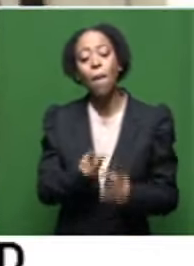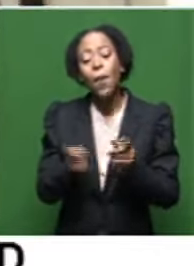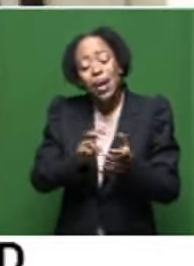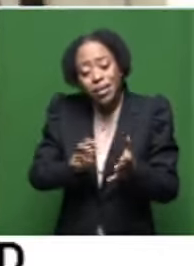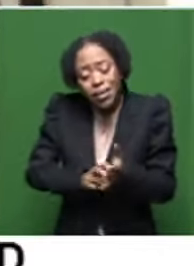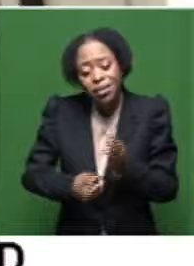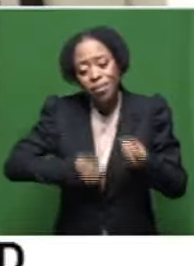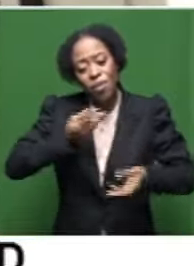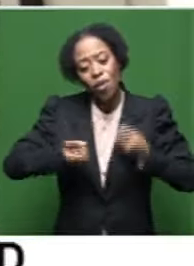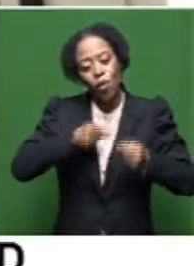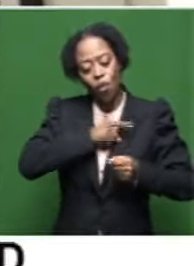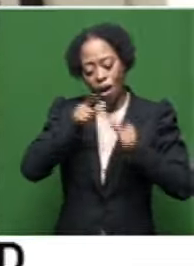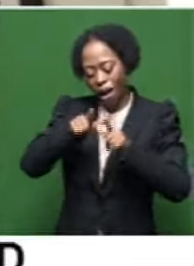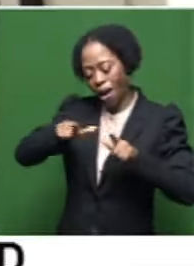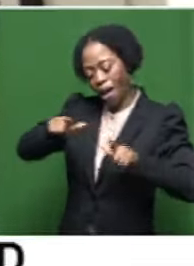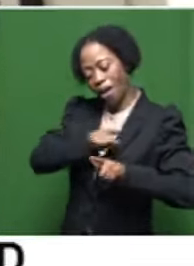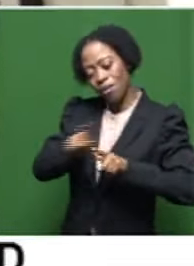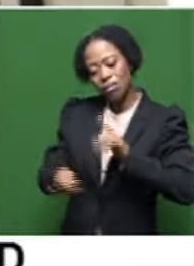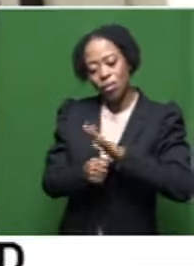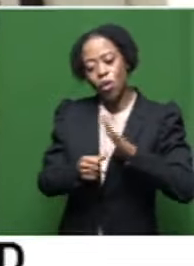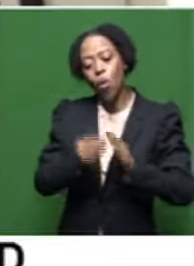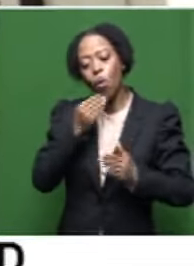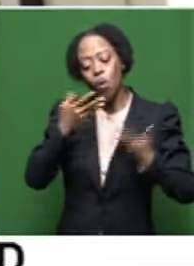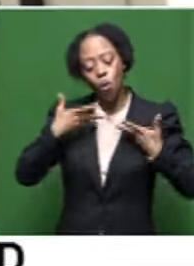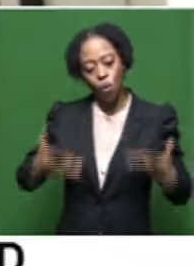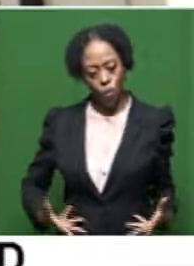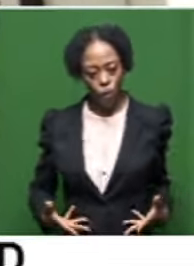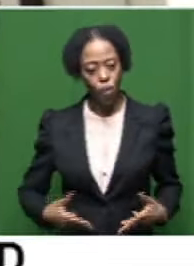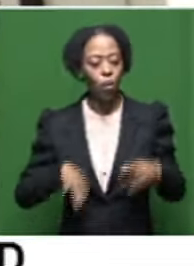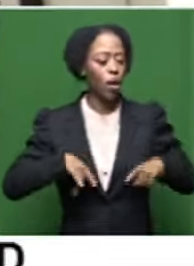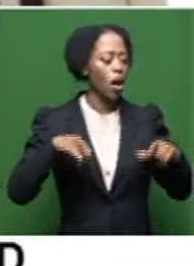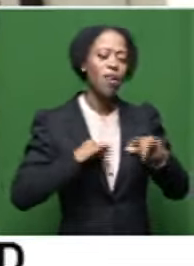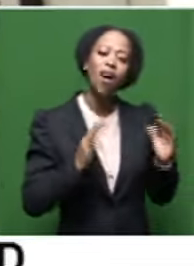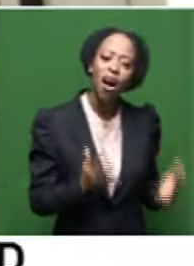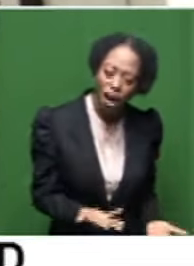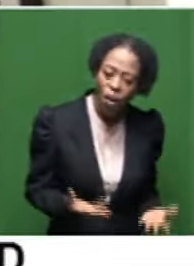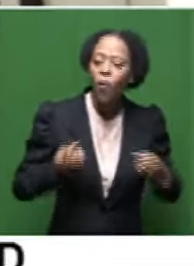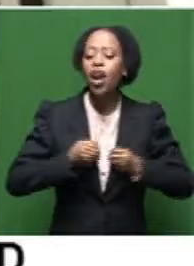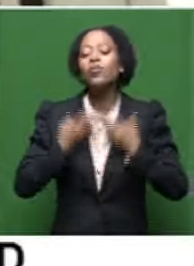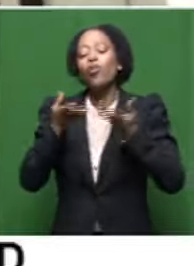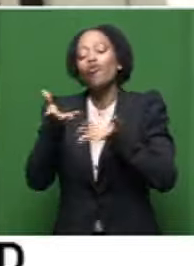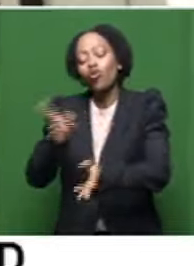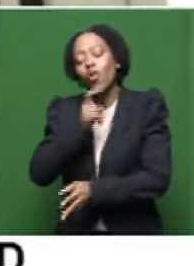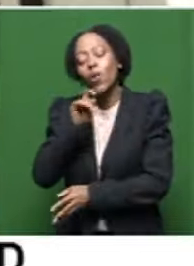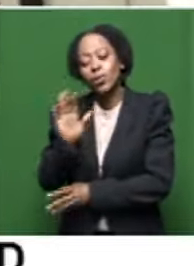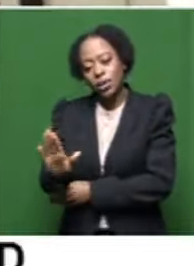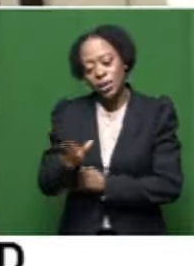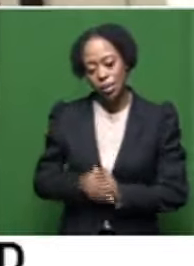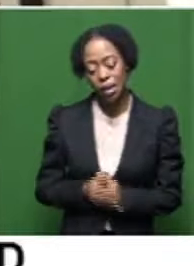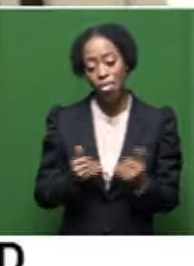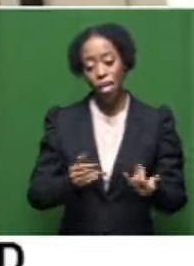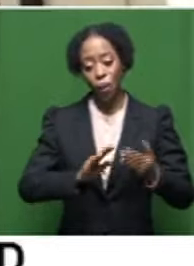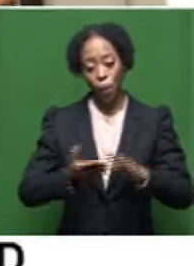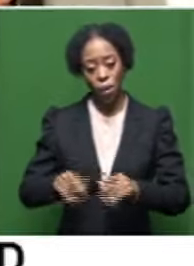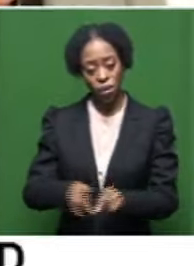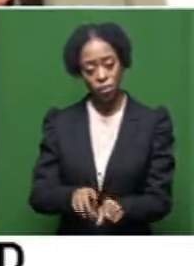poetry because language is essential to who we are. It's the way that we live. It's the way that we express ourselves. So the fact that a